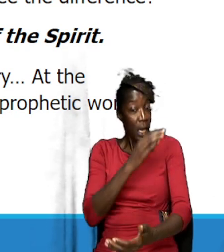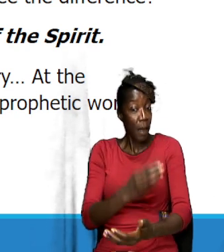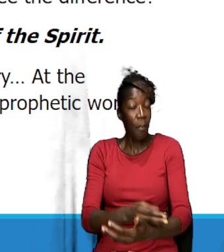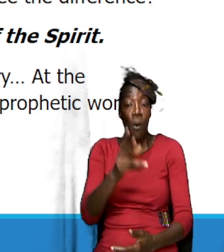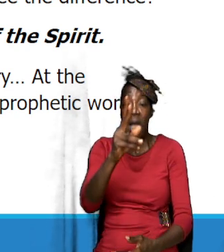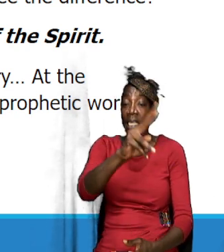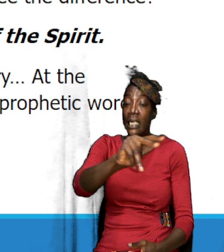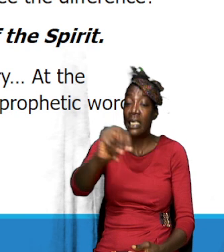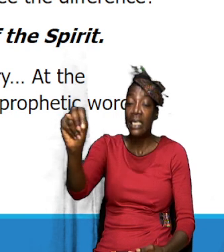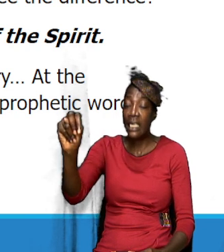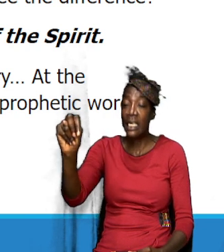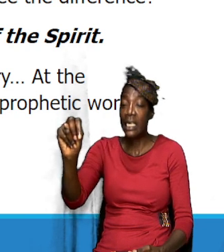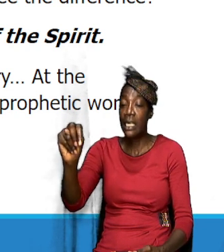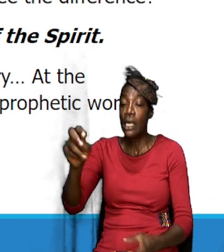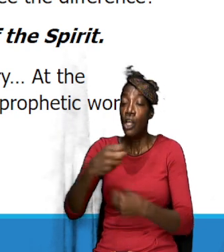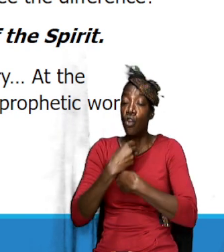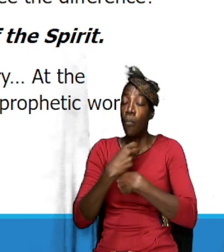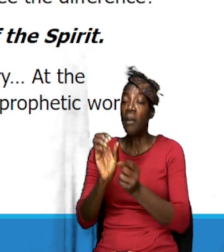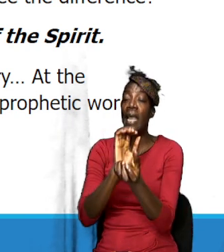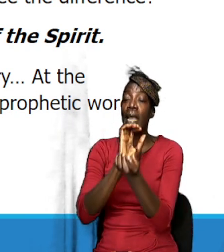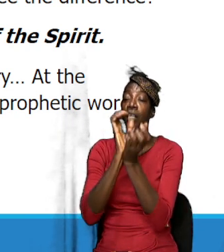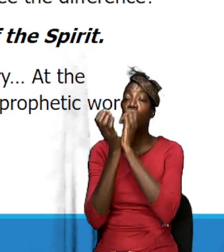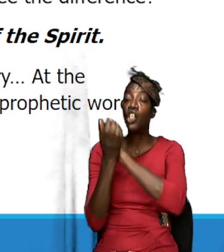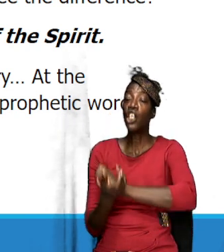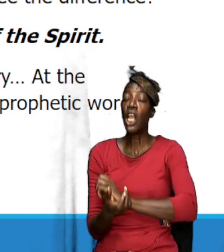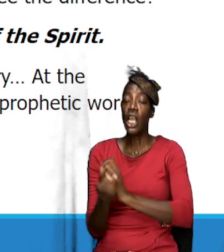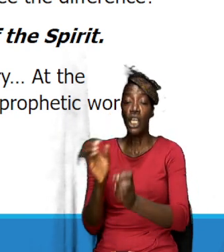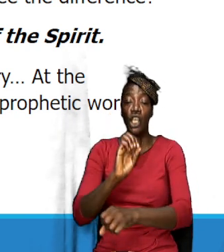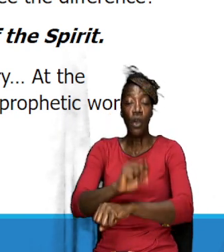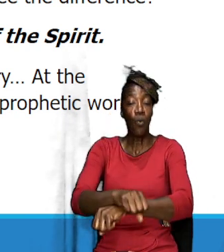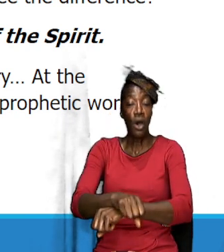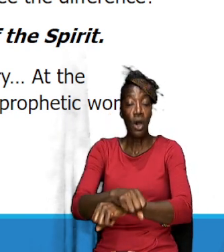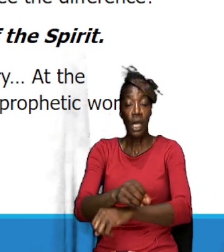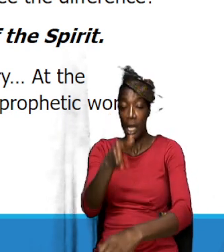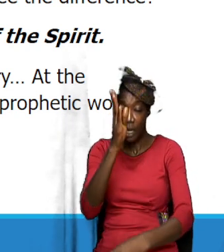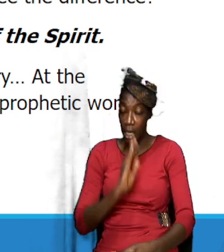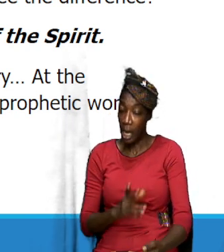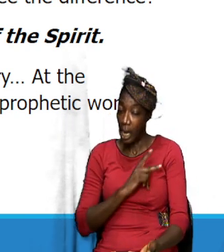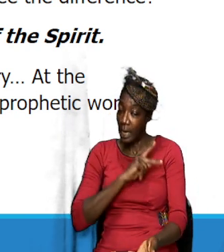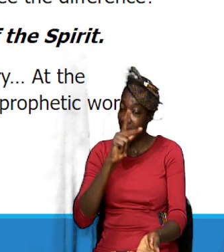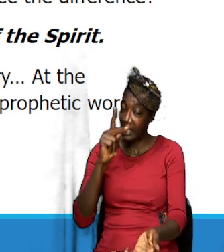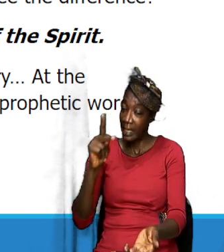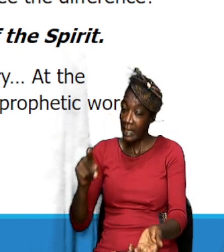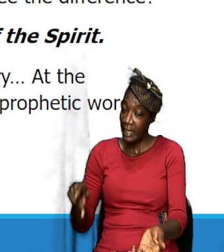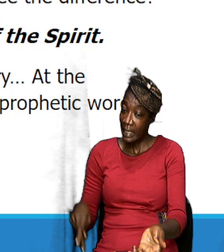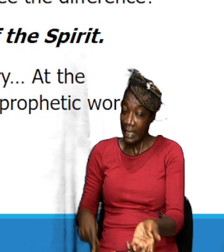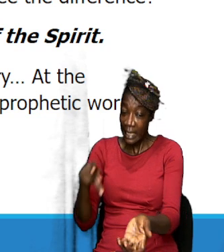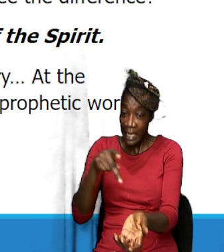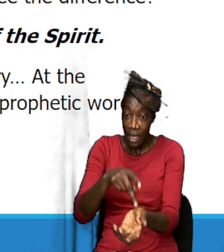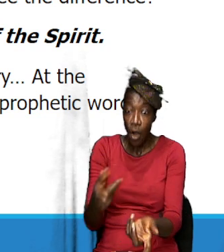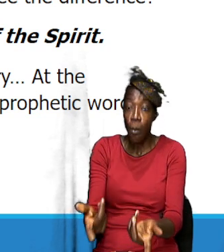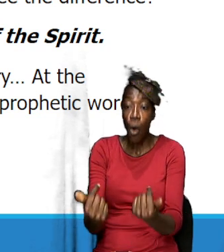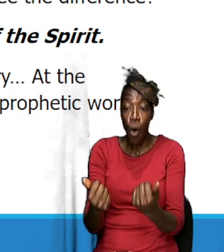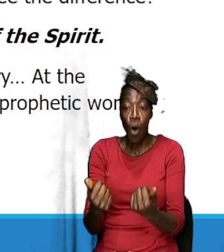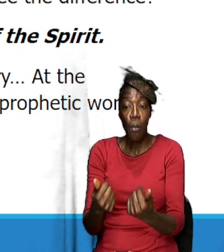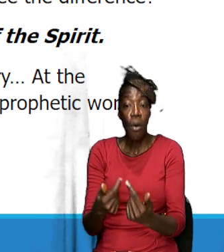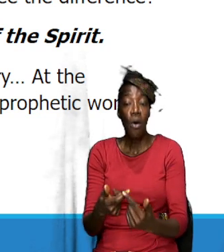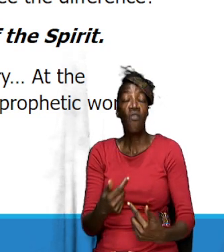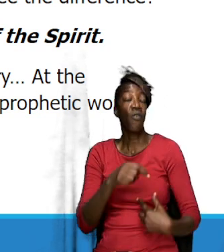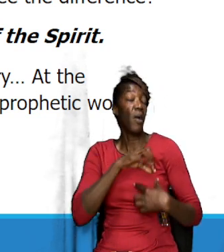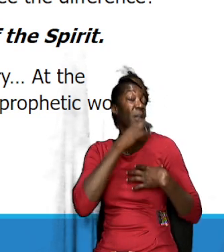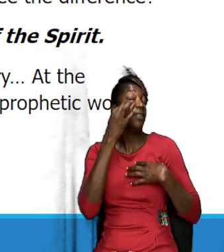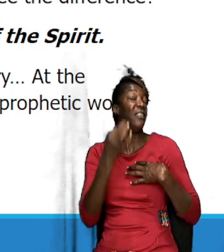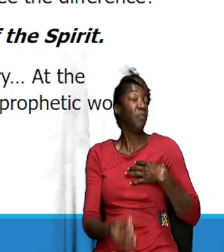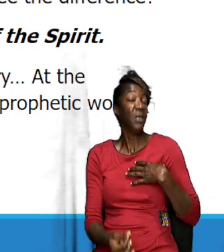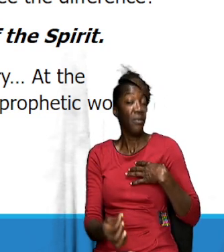order to effect change and to do work in the kingdom of God. It comes from the spirit. And this is